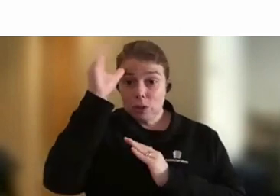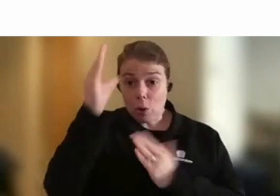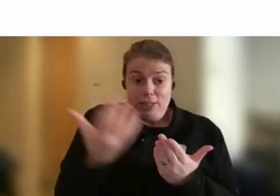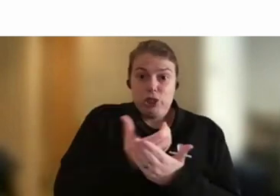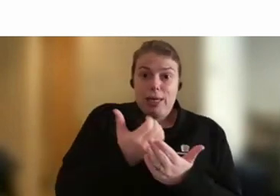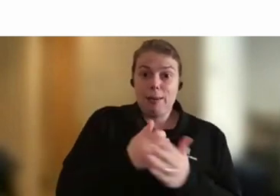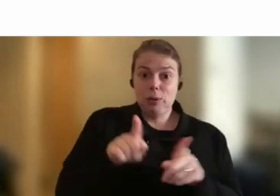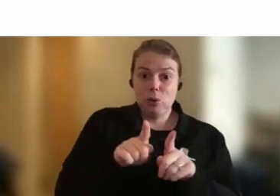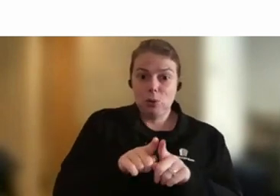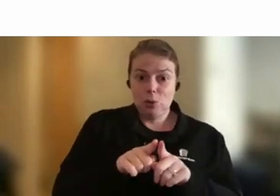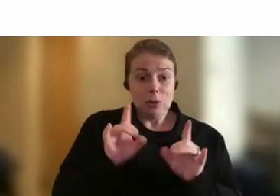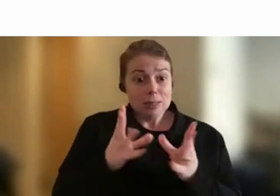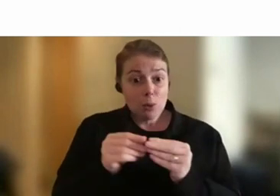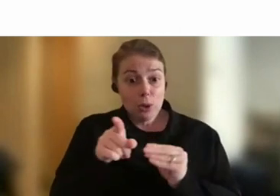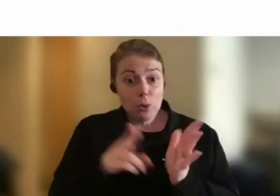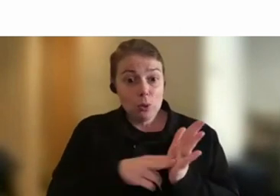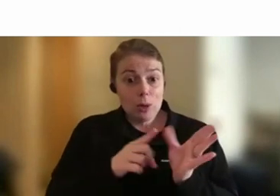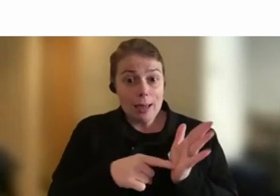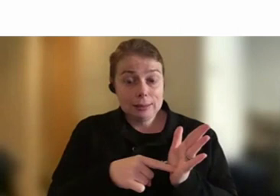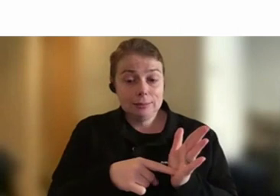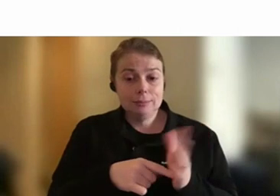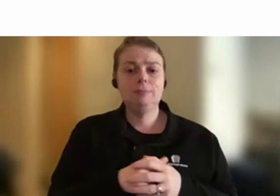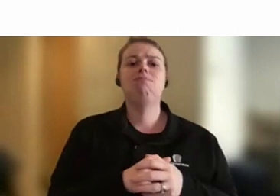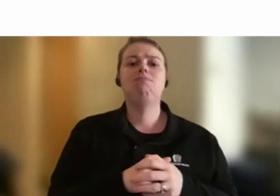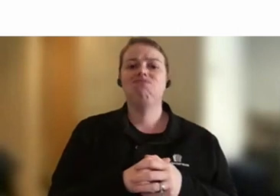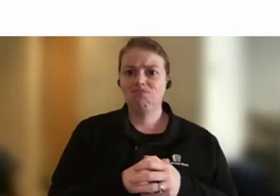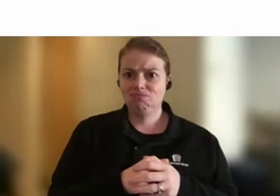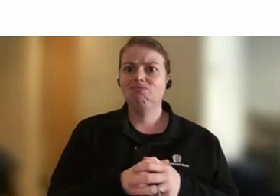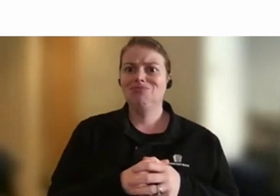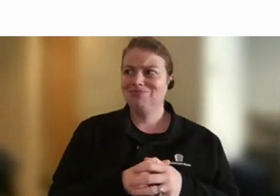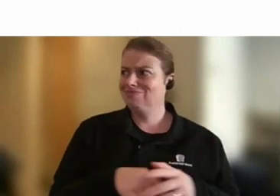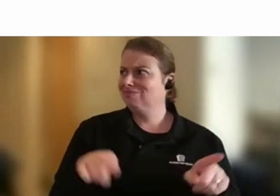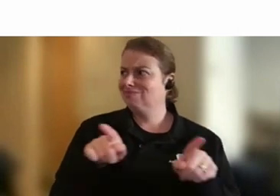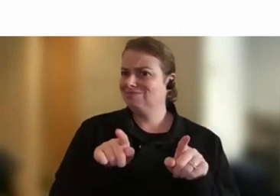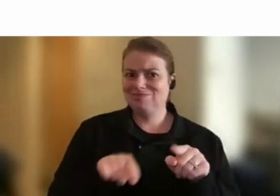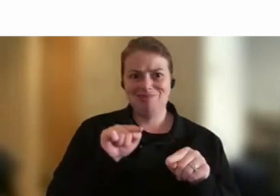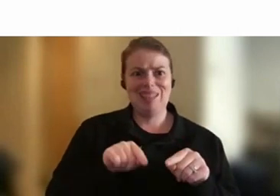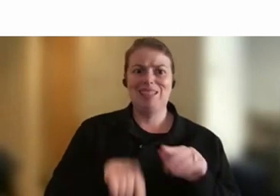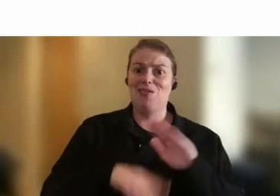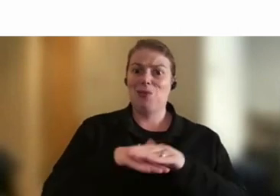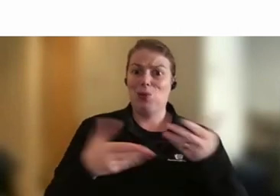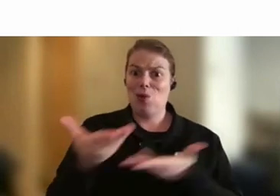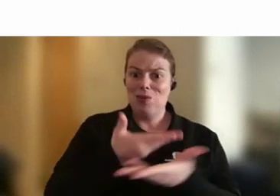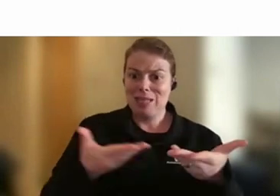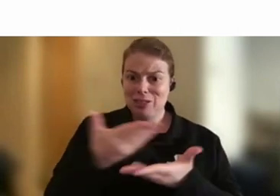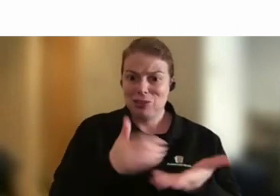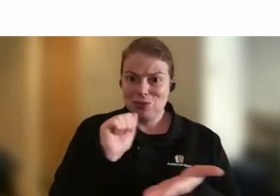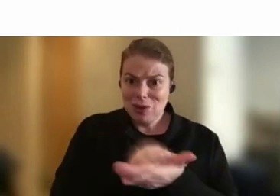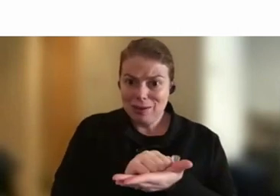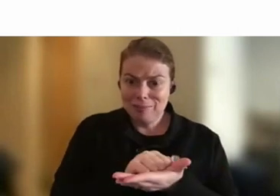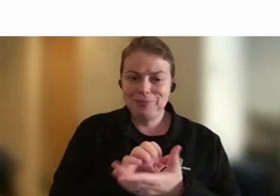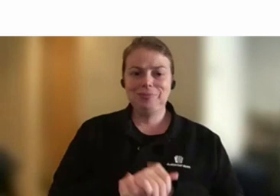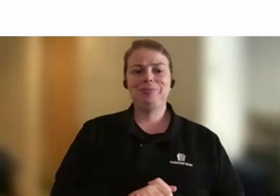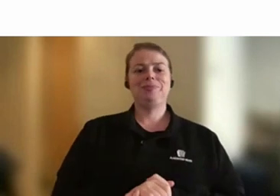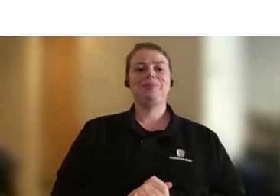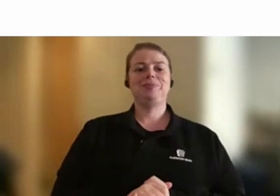Yeah, look, I think this is this whole conversation, right? so firstly